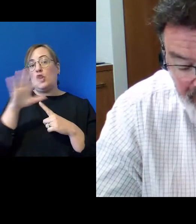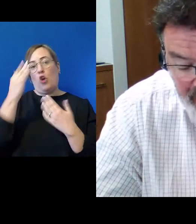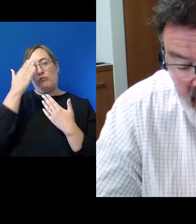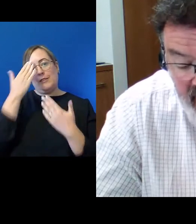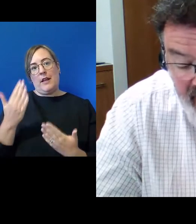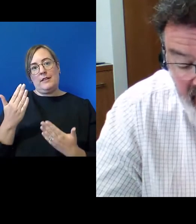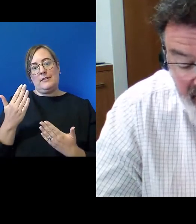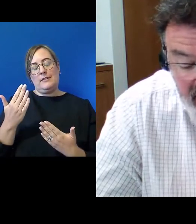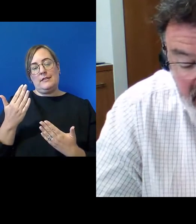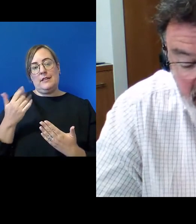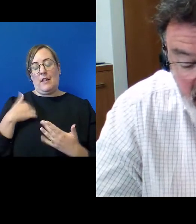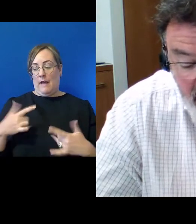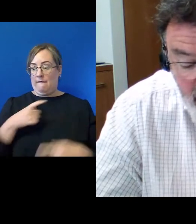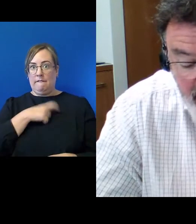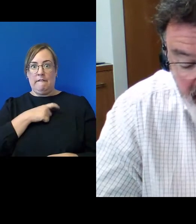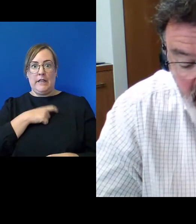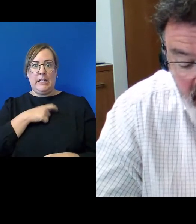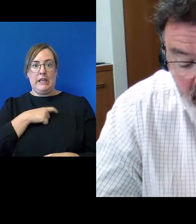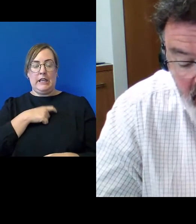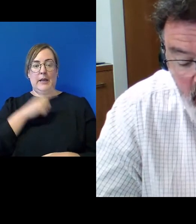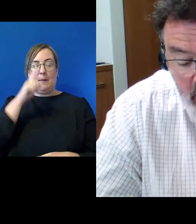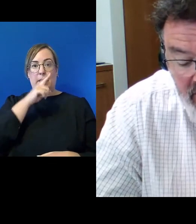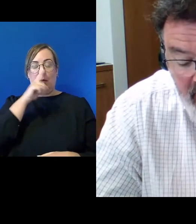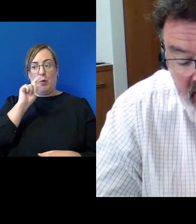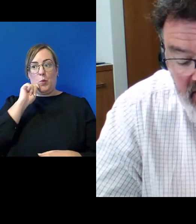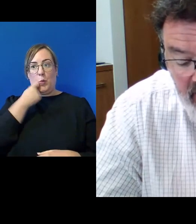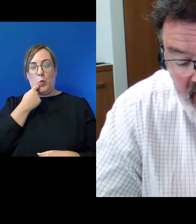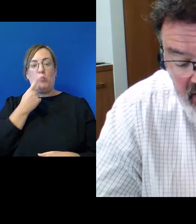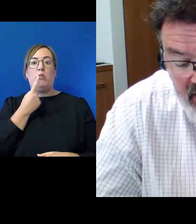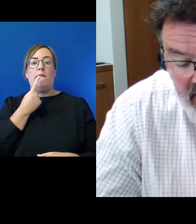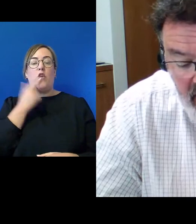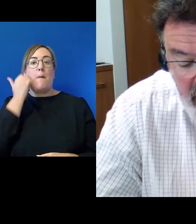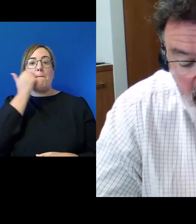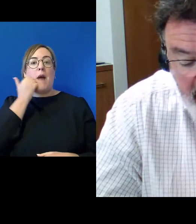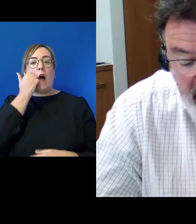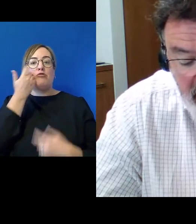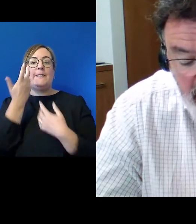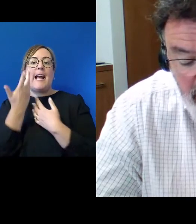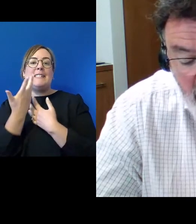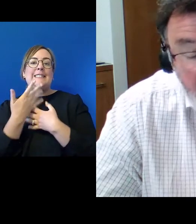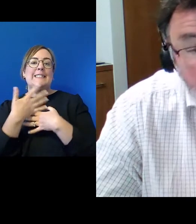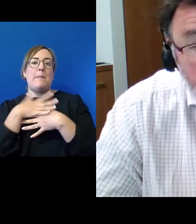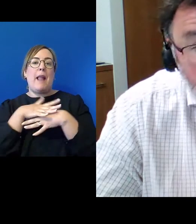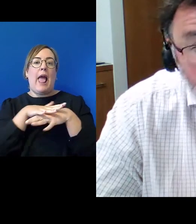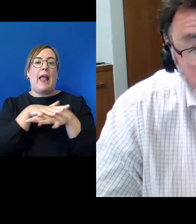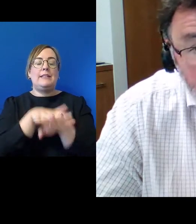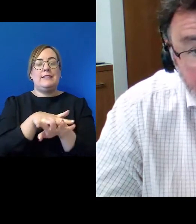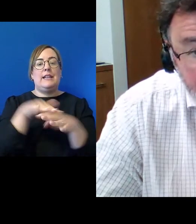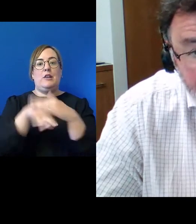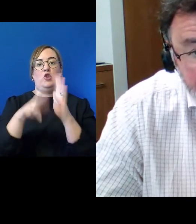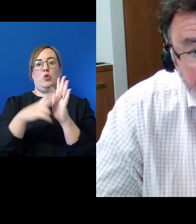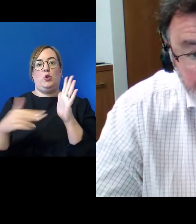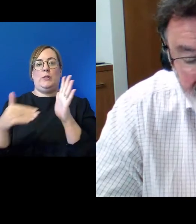They fear that the majority would prefer Maori were simply assimilated into an imagined utopian mainstream.